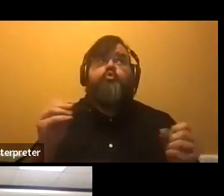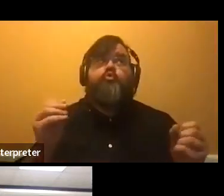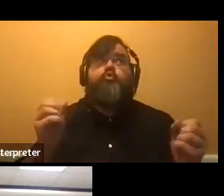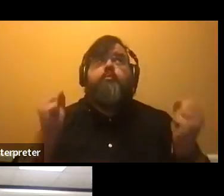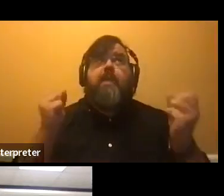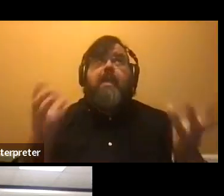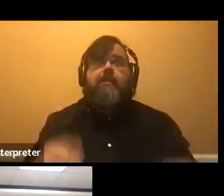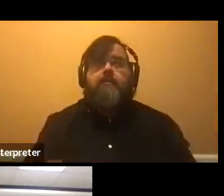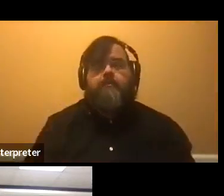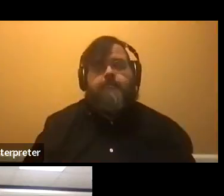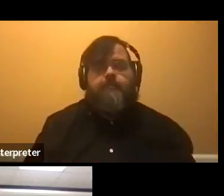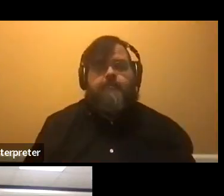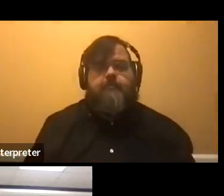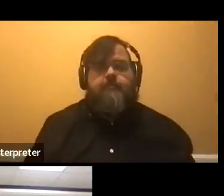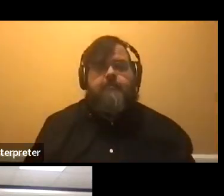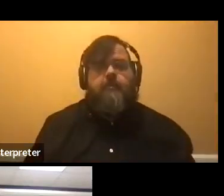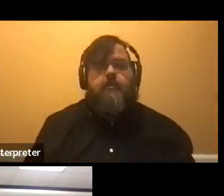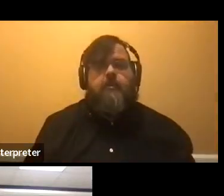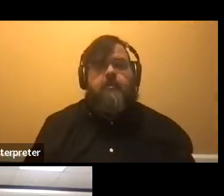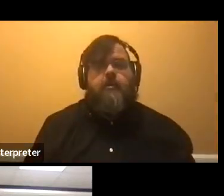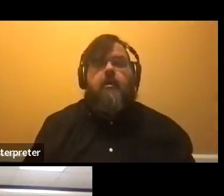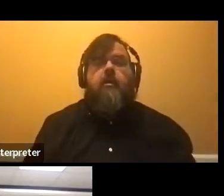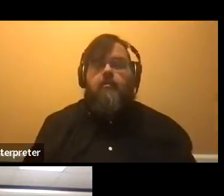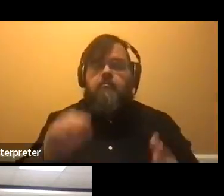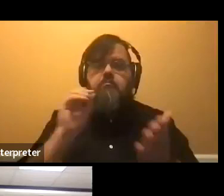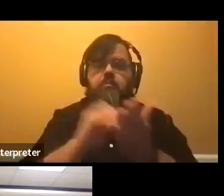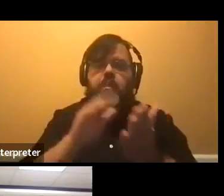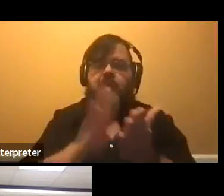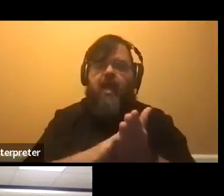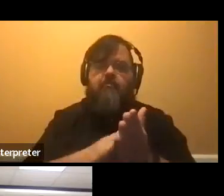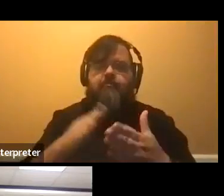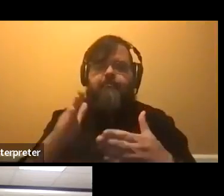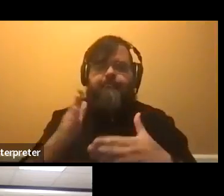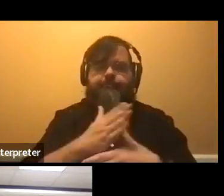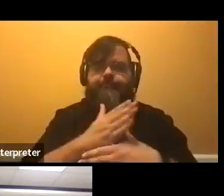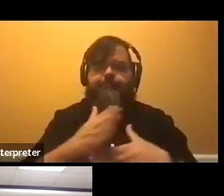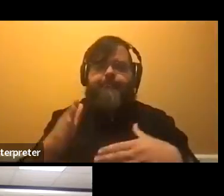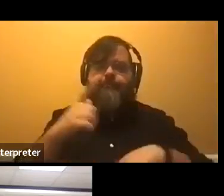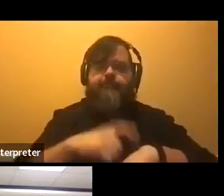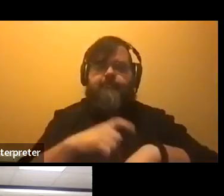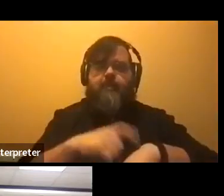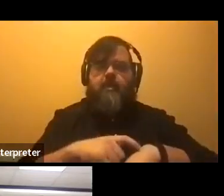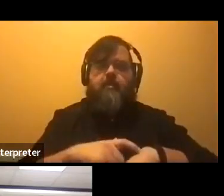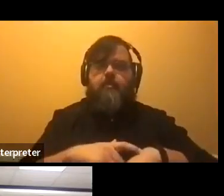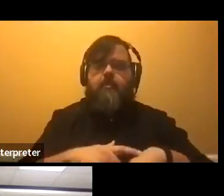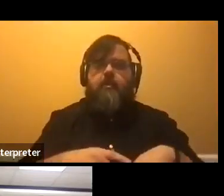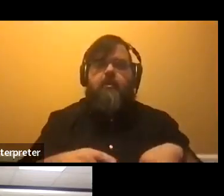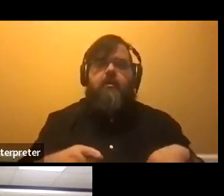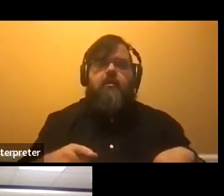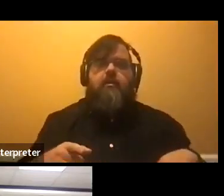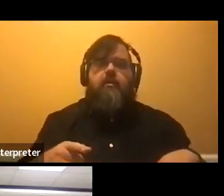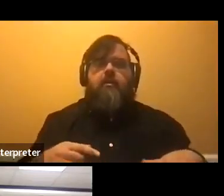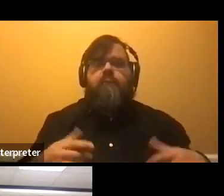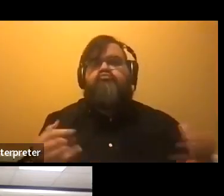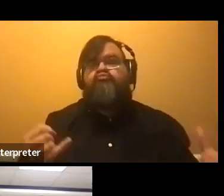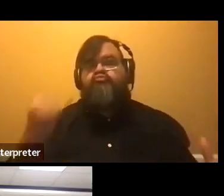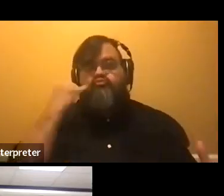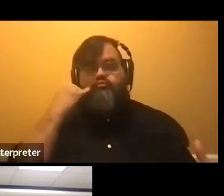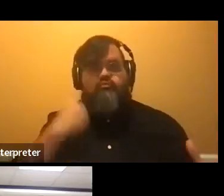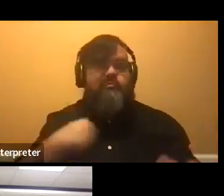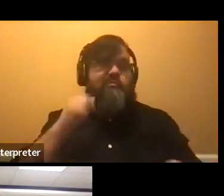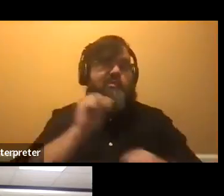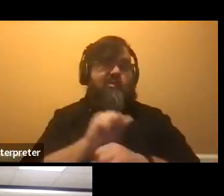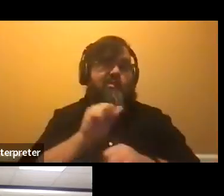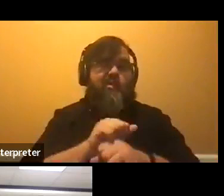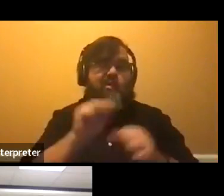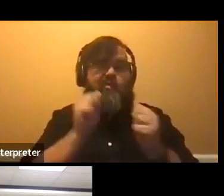this, um, but put the date range there. So if you say I worked with, um, this group at